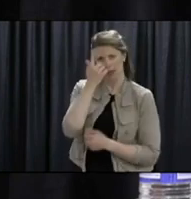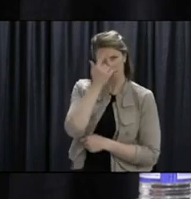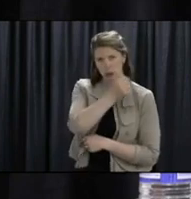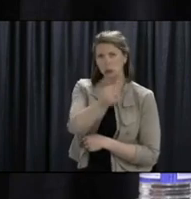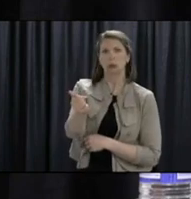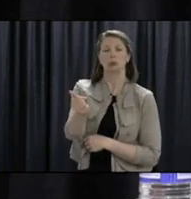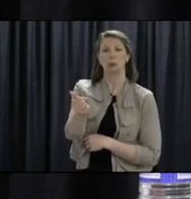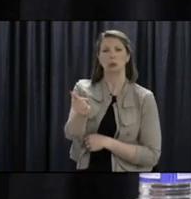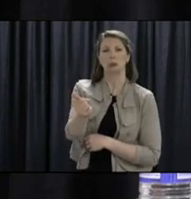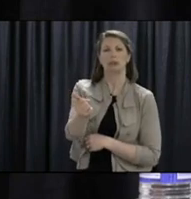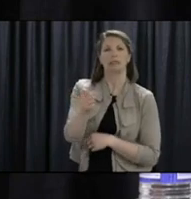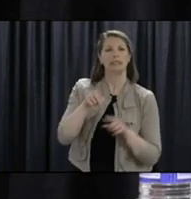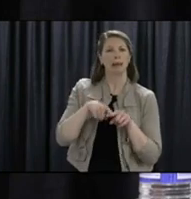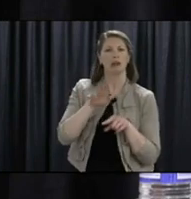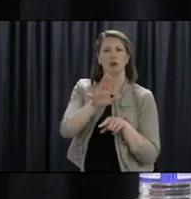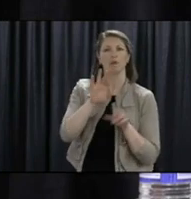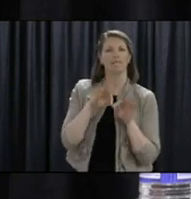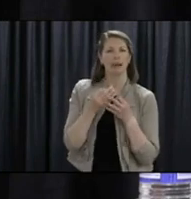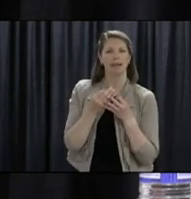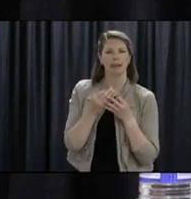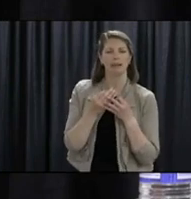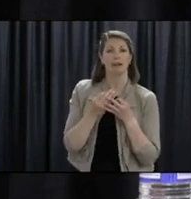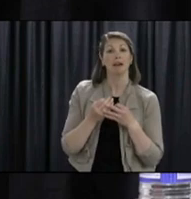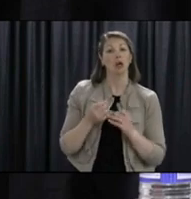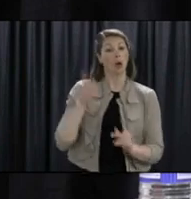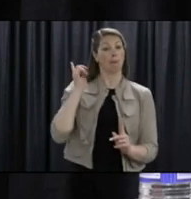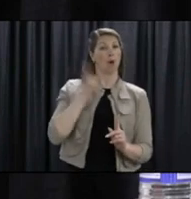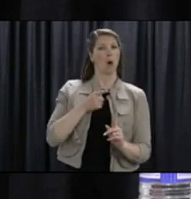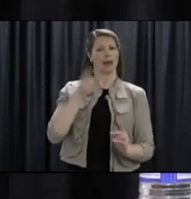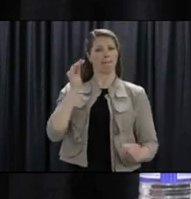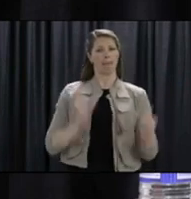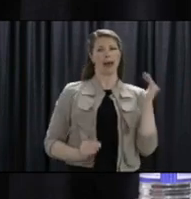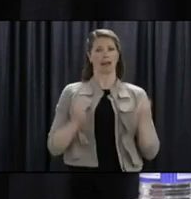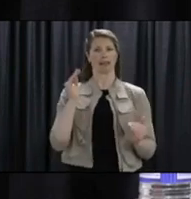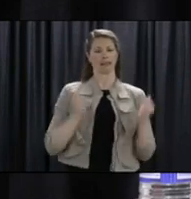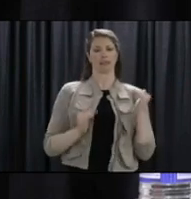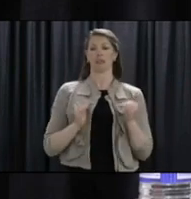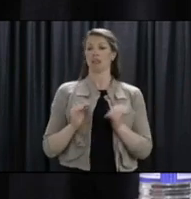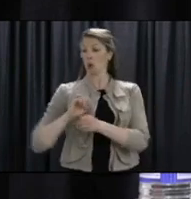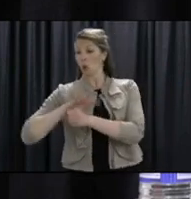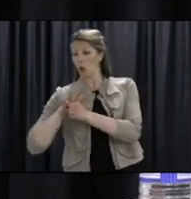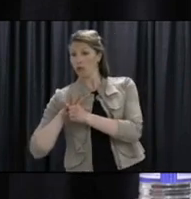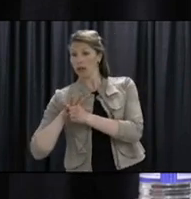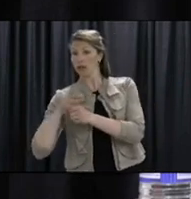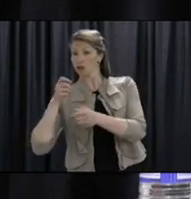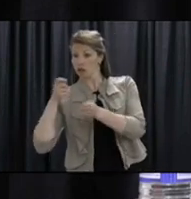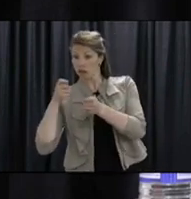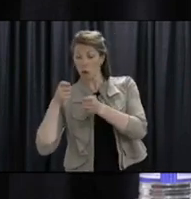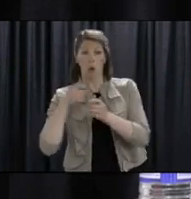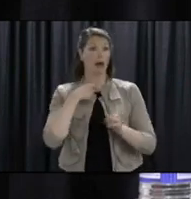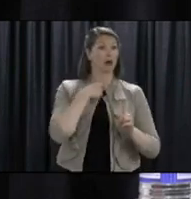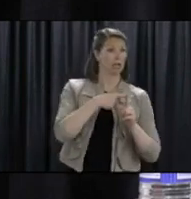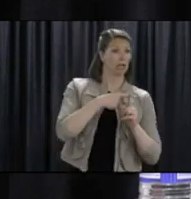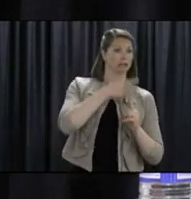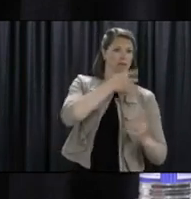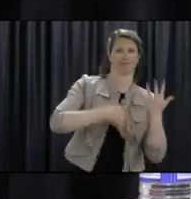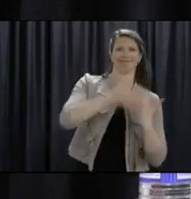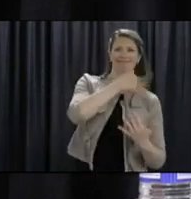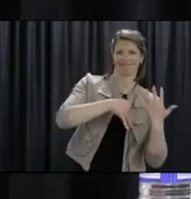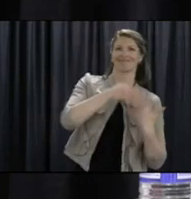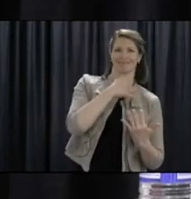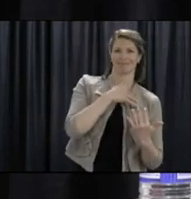along with balancing the risk of spread to the community should a case of COVID get into the community, as well